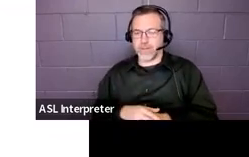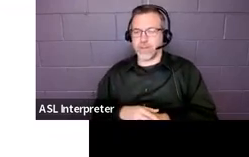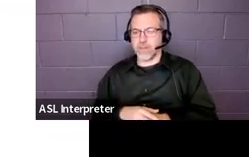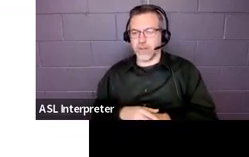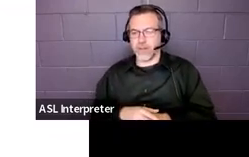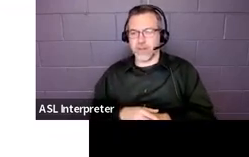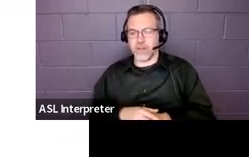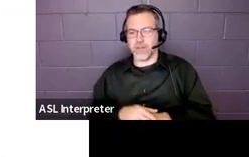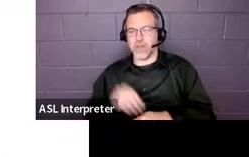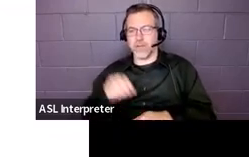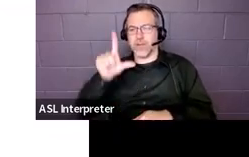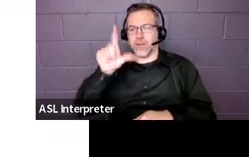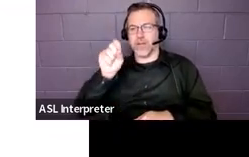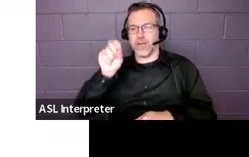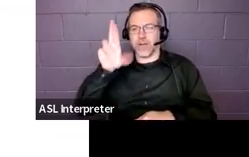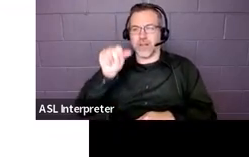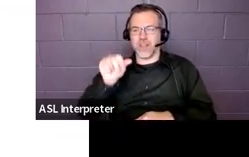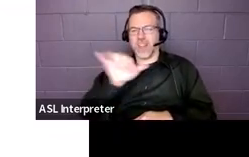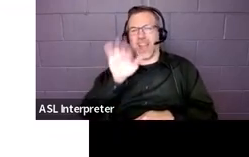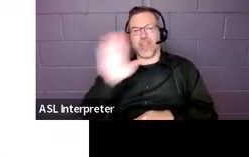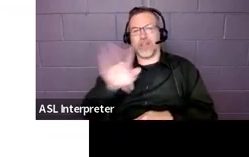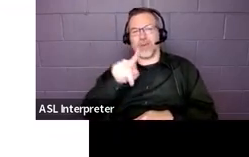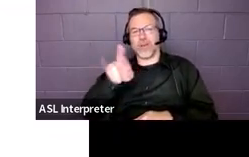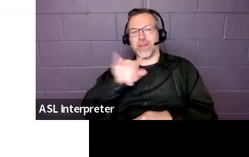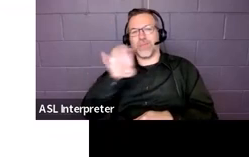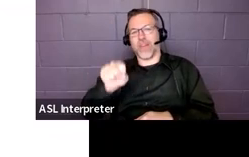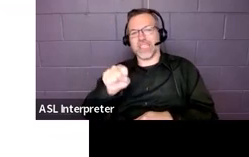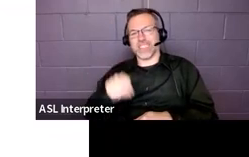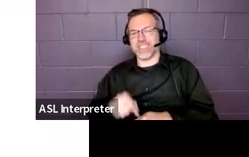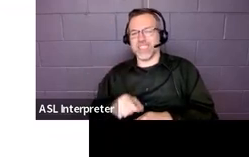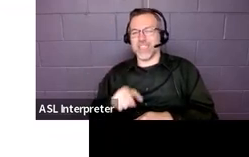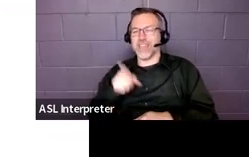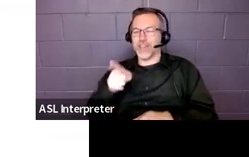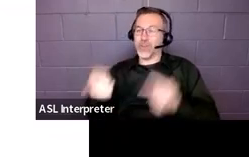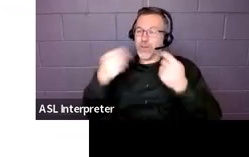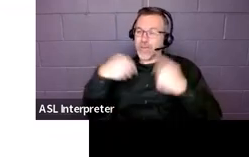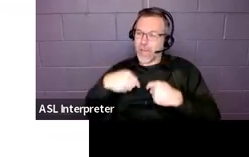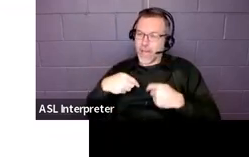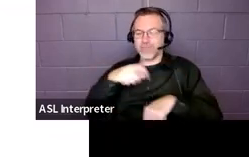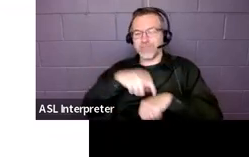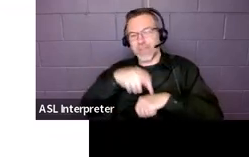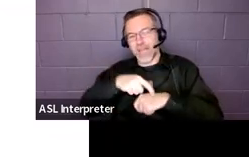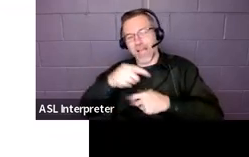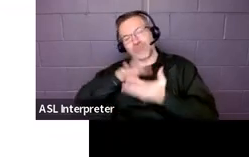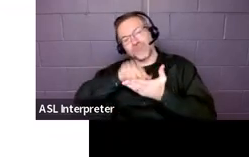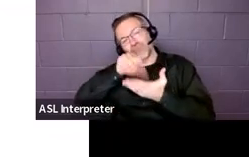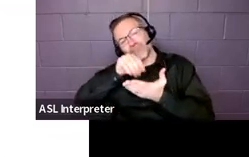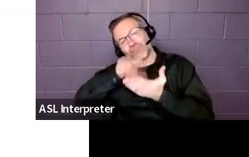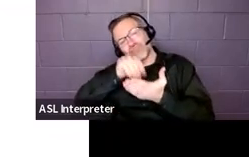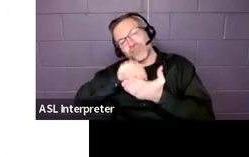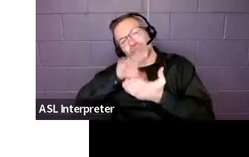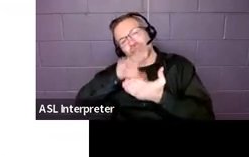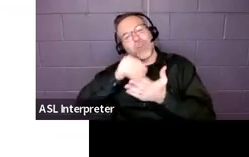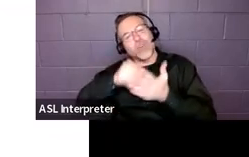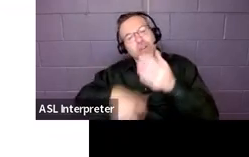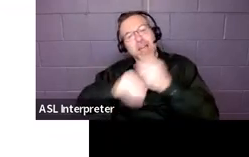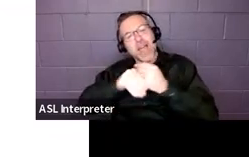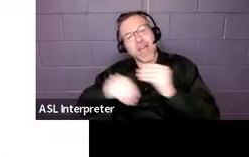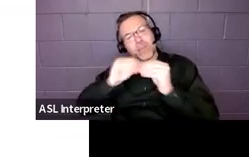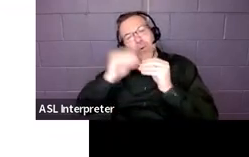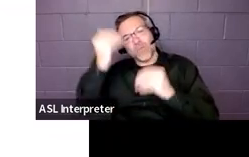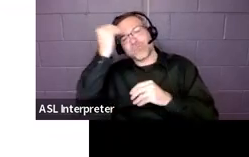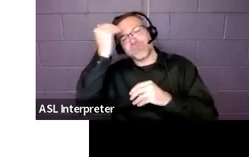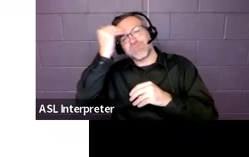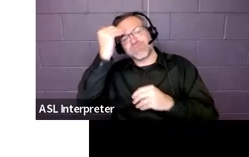these are your prizes for coming and spending some time with us and, you know, looking at extended learning opportunities for